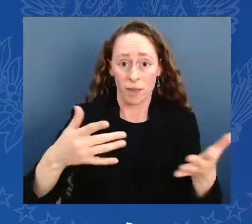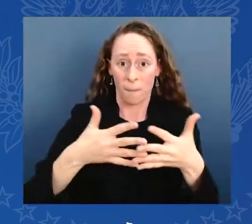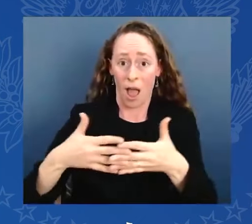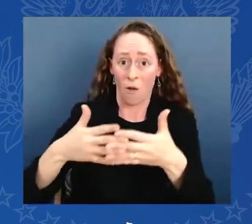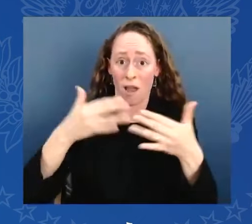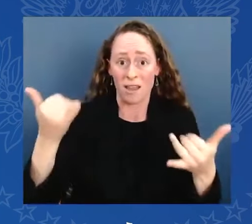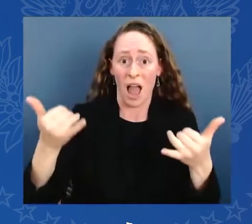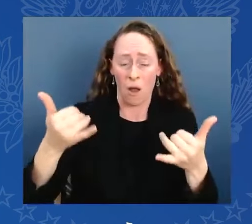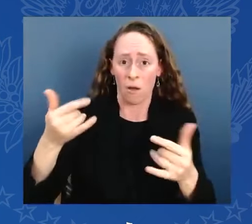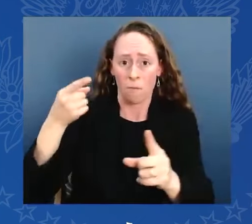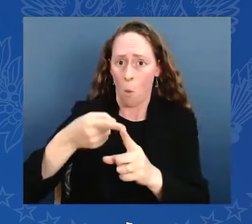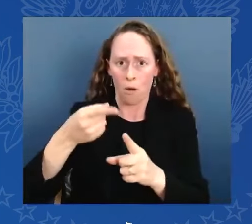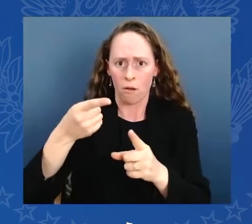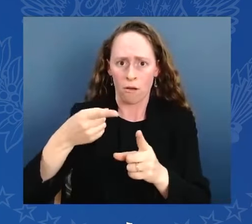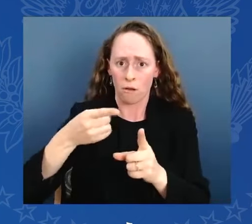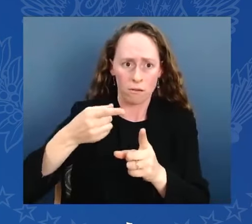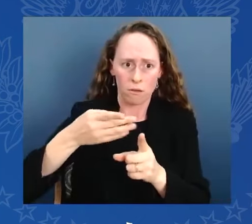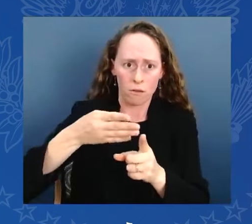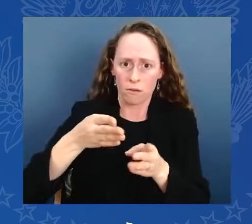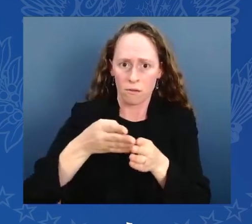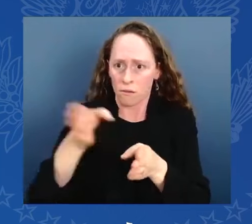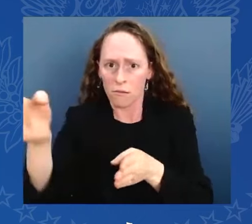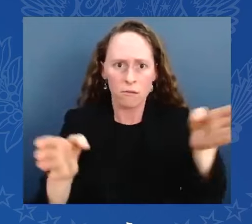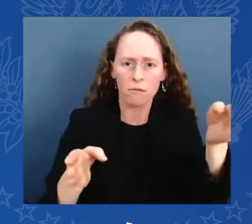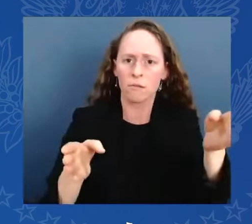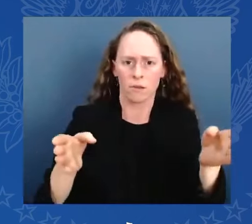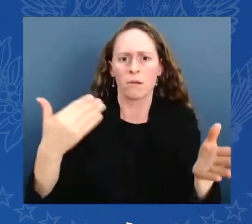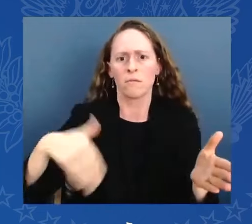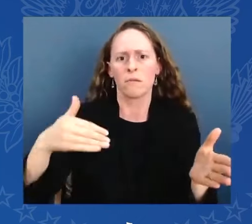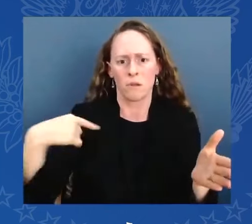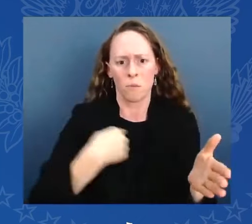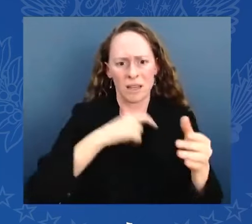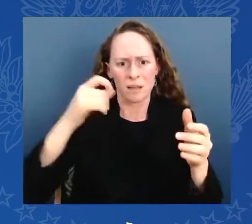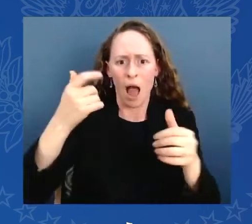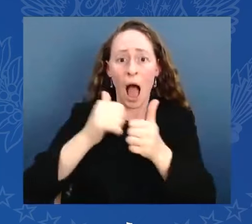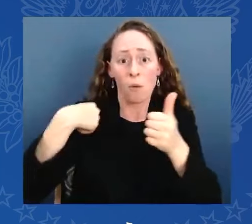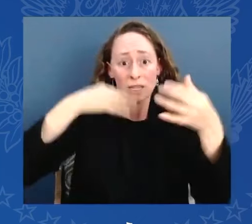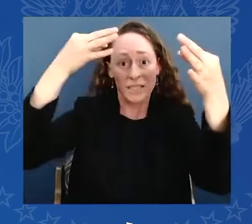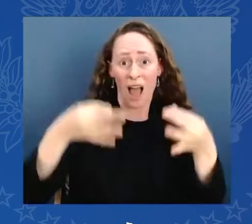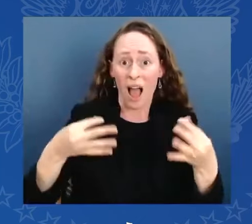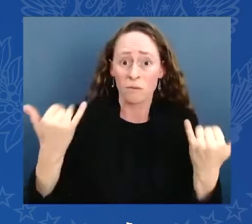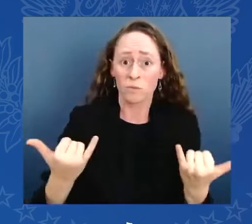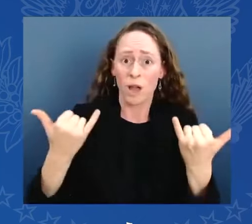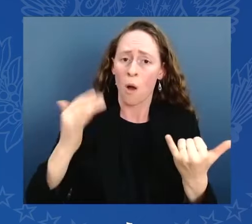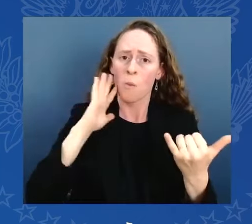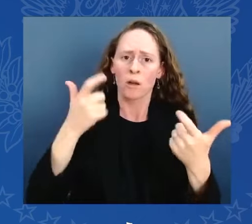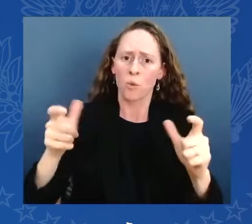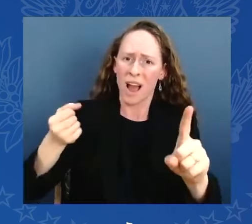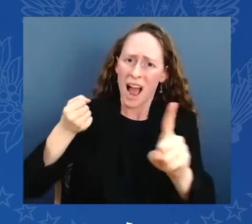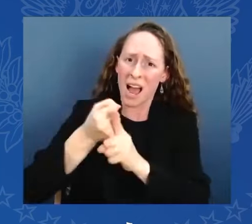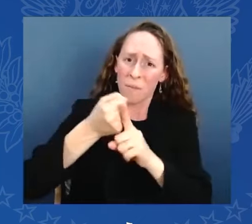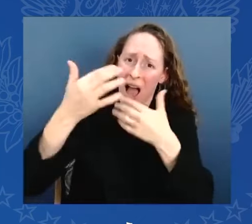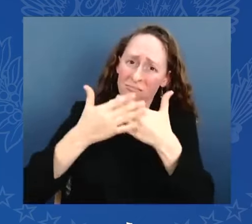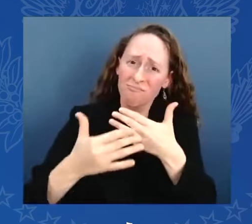of our nation and the world for decades to come. America is going to have to choose between moving forward